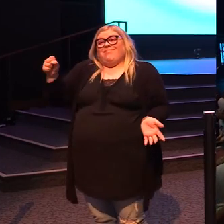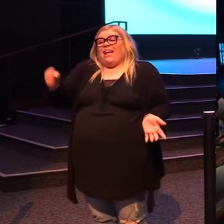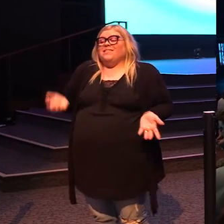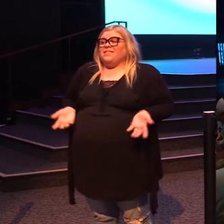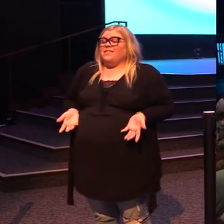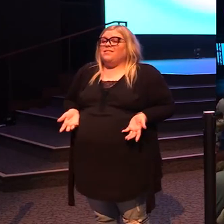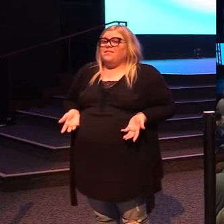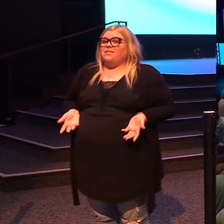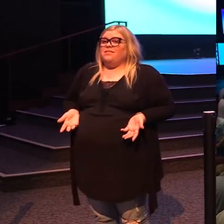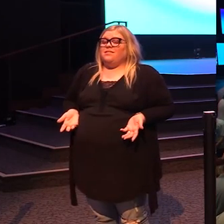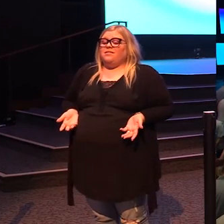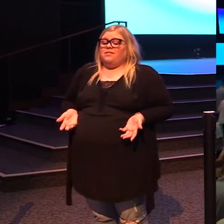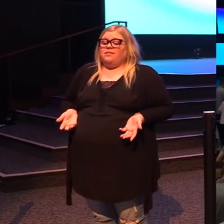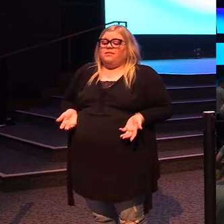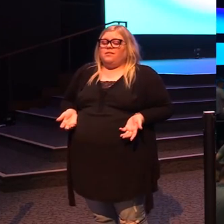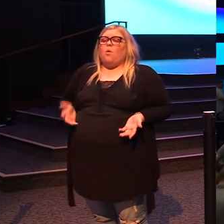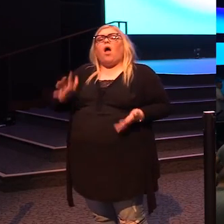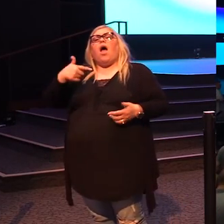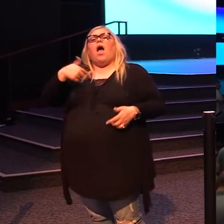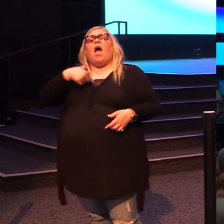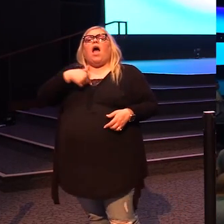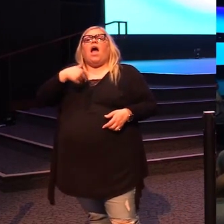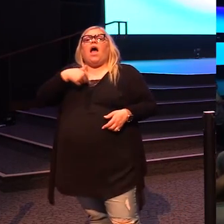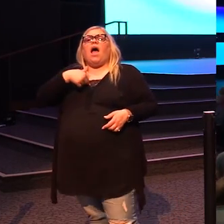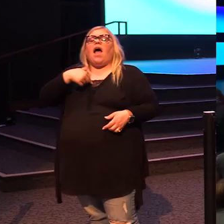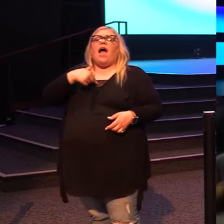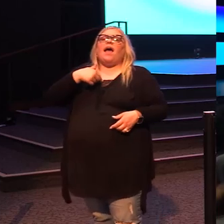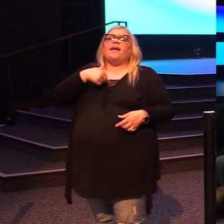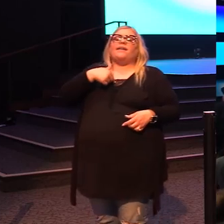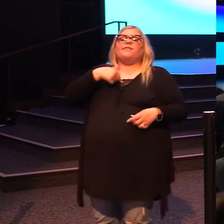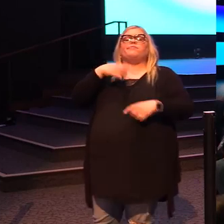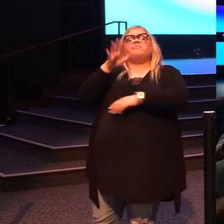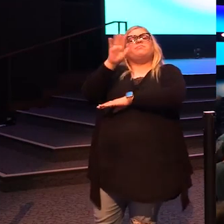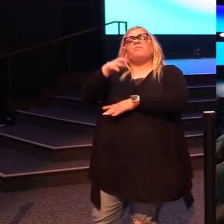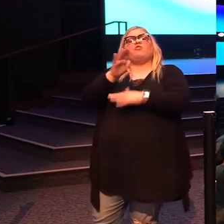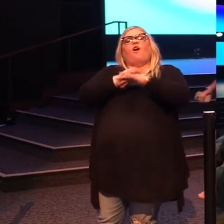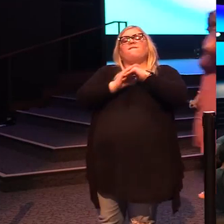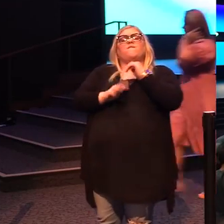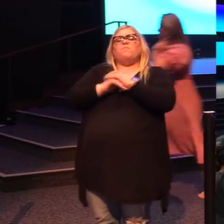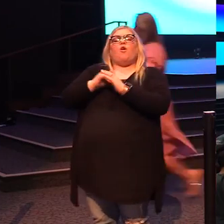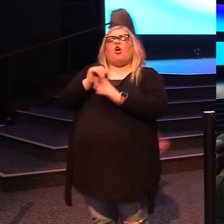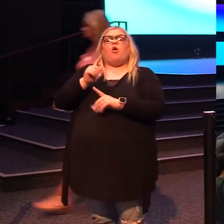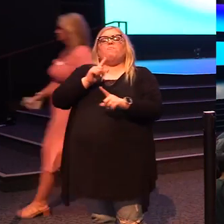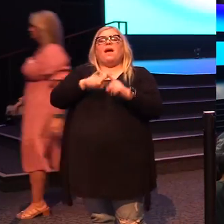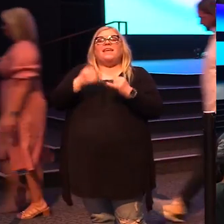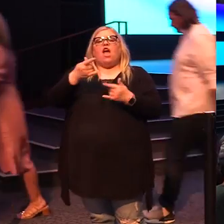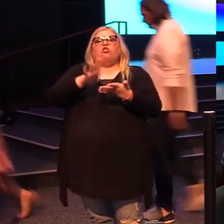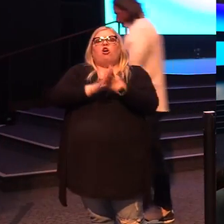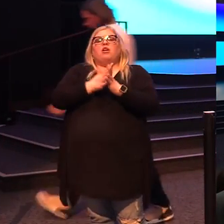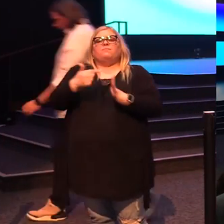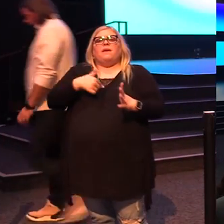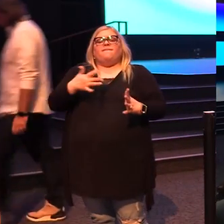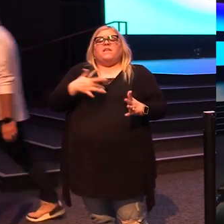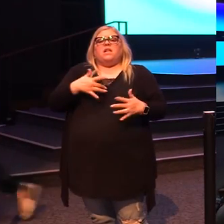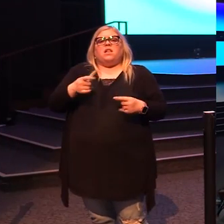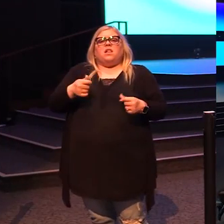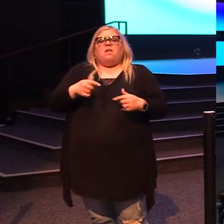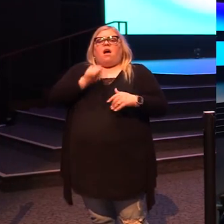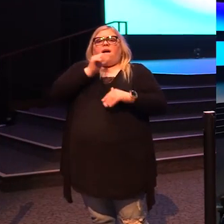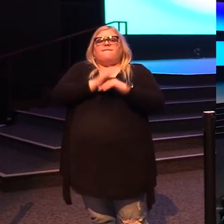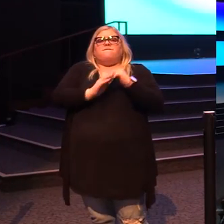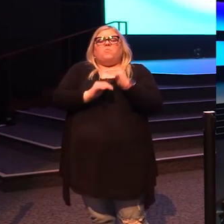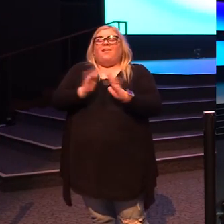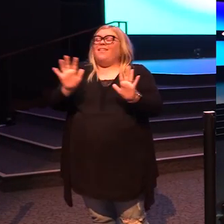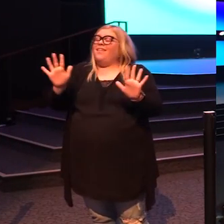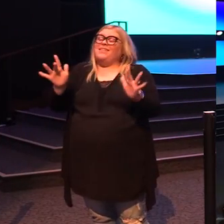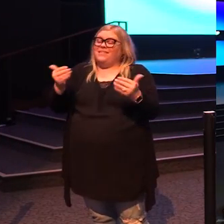Well, you know, I kind of was in my recliner. I feel you ejected me. Yes, that's what God does. But I'm telling you, it's